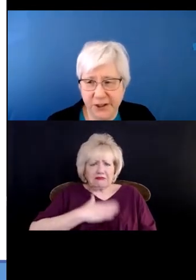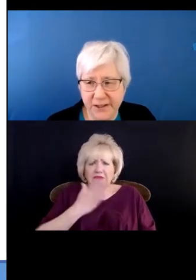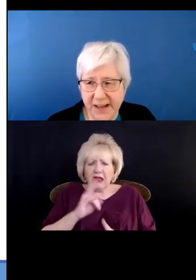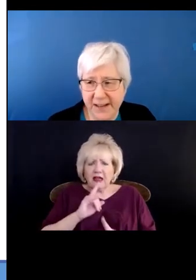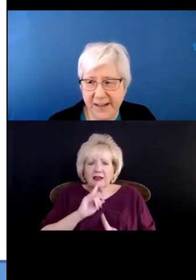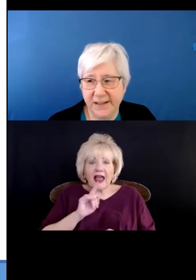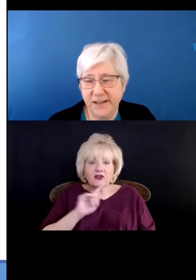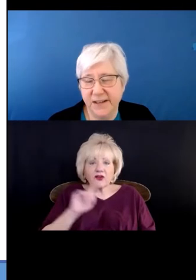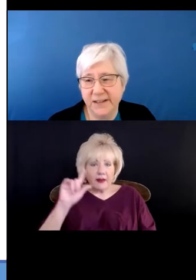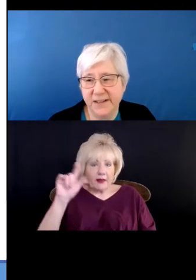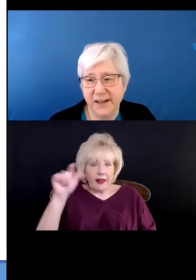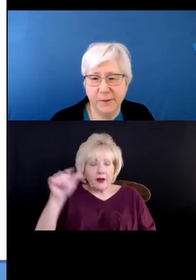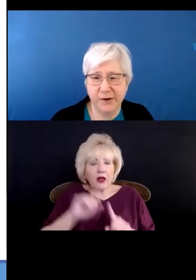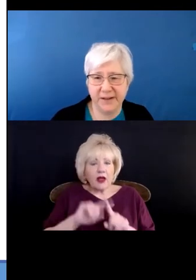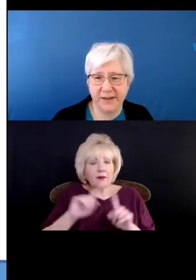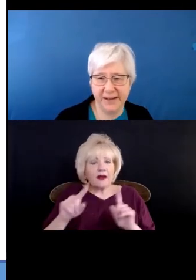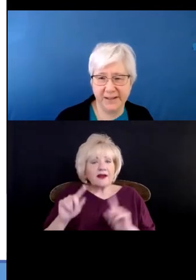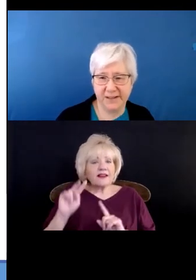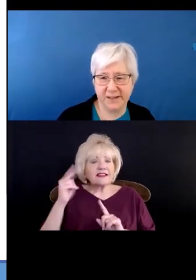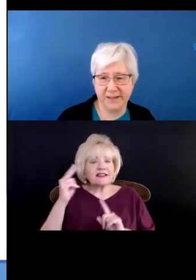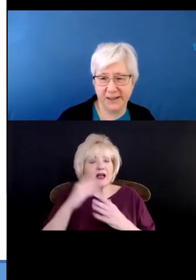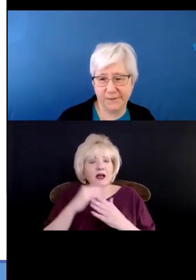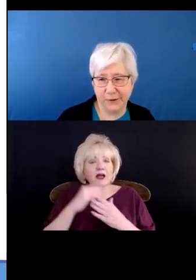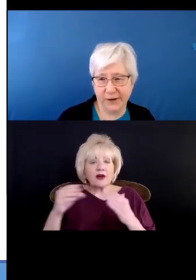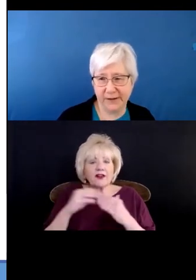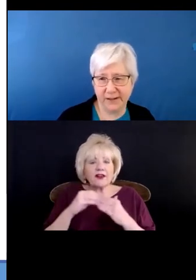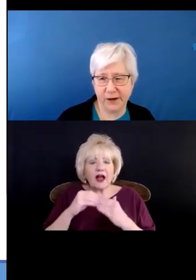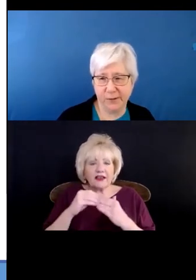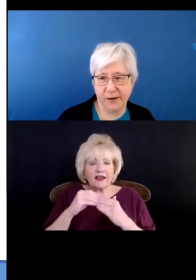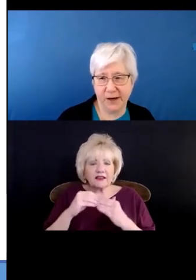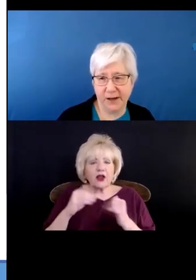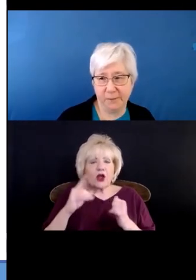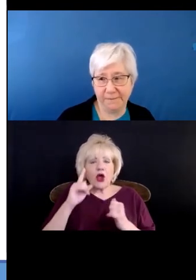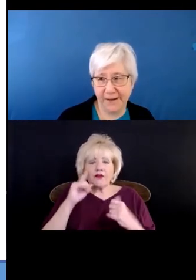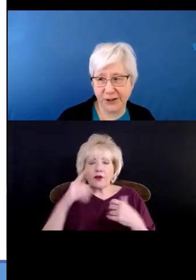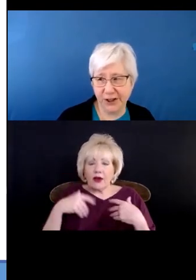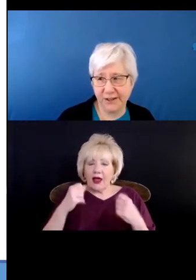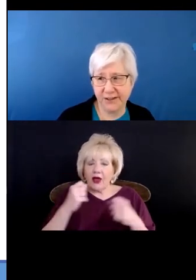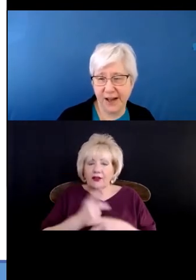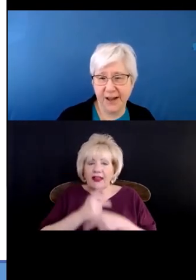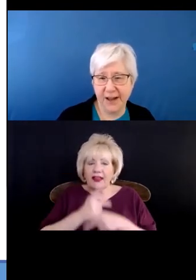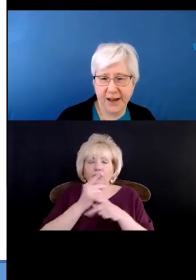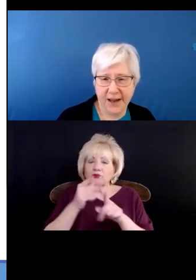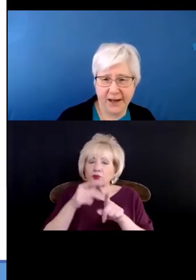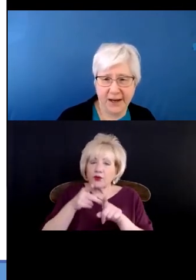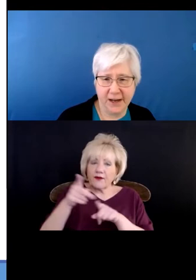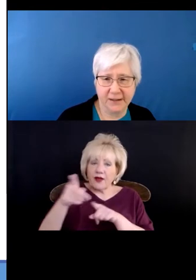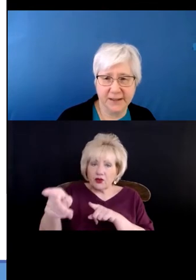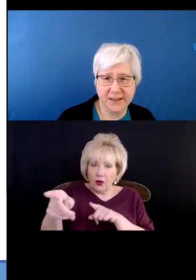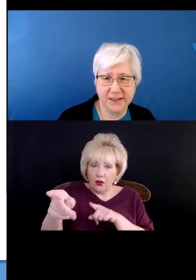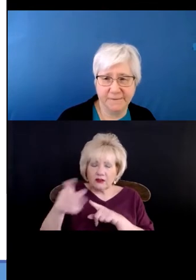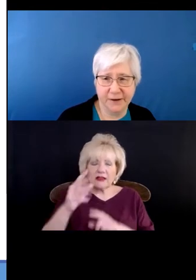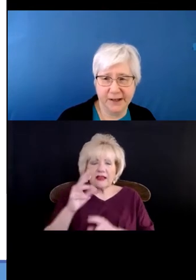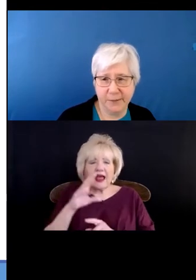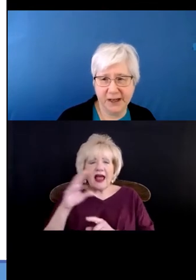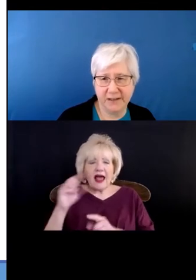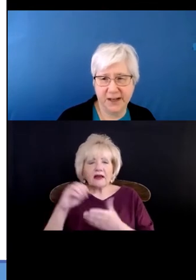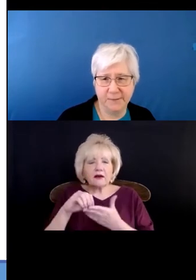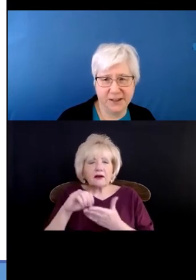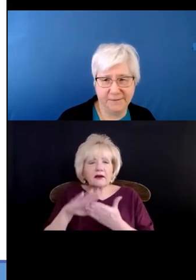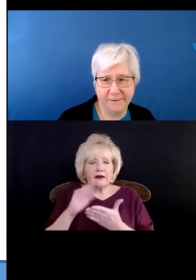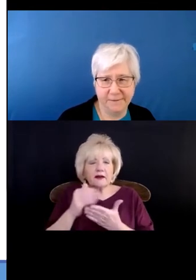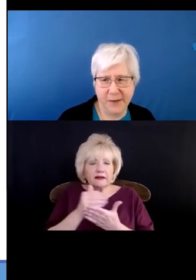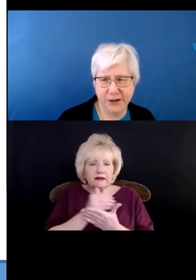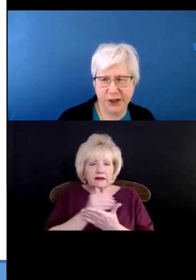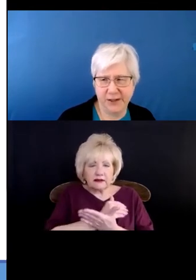I will just say that the second part of the guidance is guidance for health care professionals and it lists the very limited